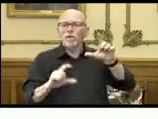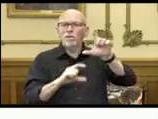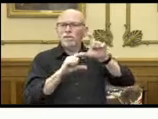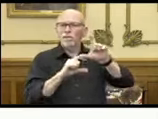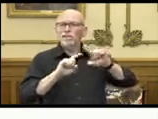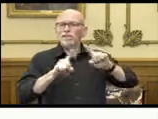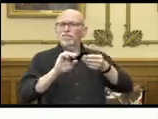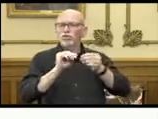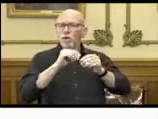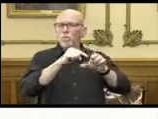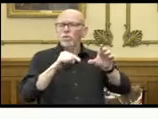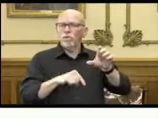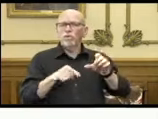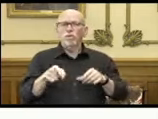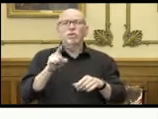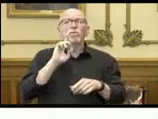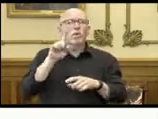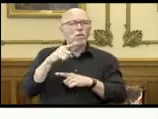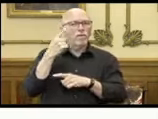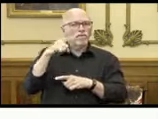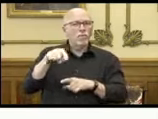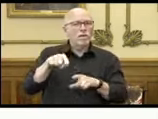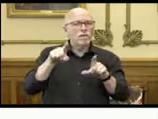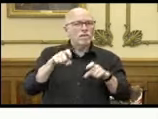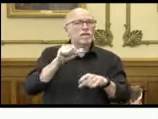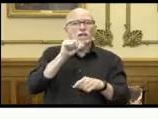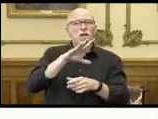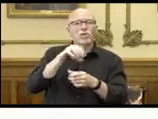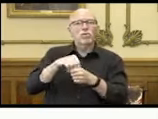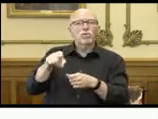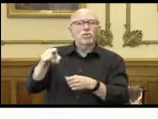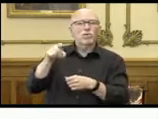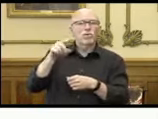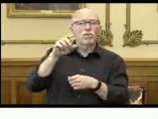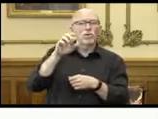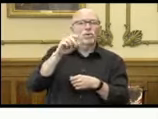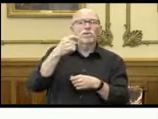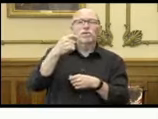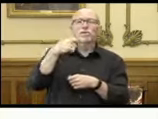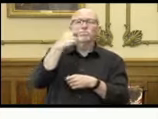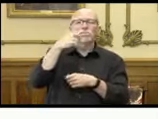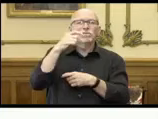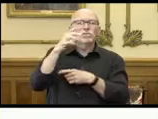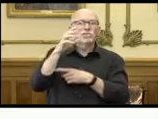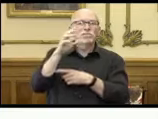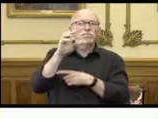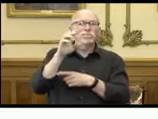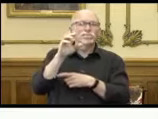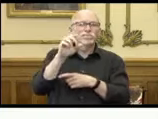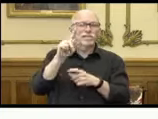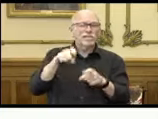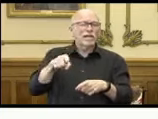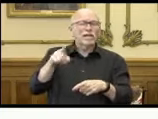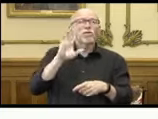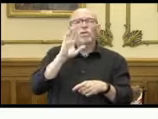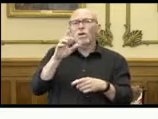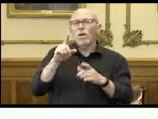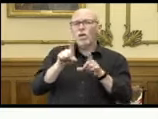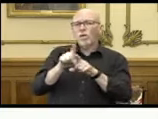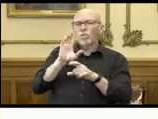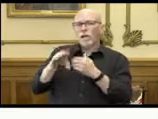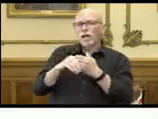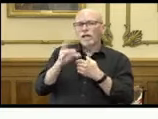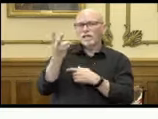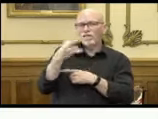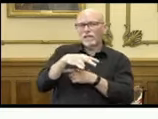still reflect only PCR tests and will not include antigen or serology tests. We also will be adding the seven-day